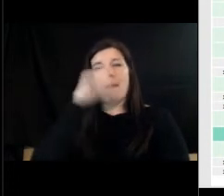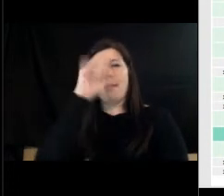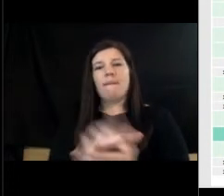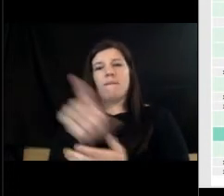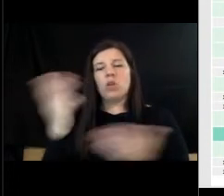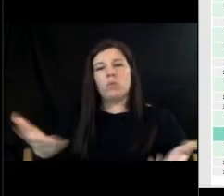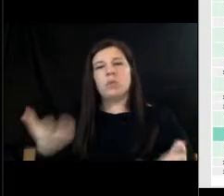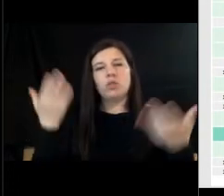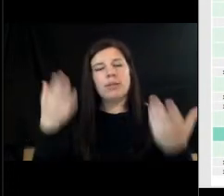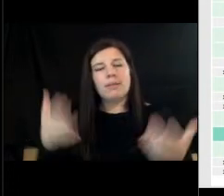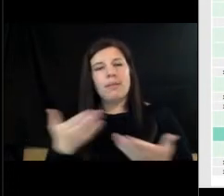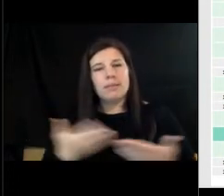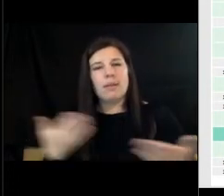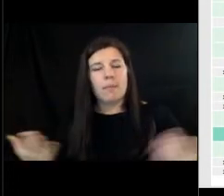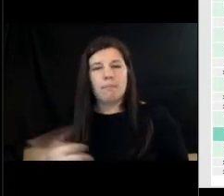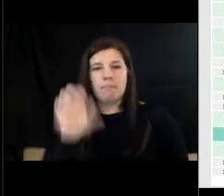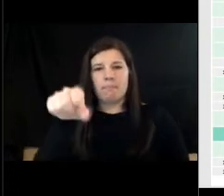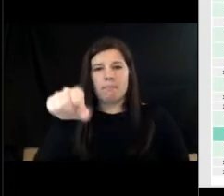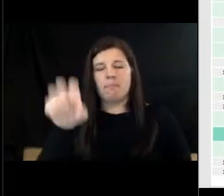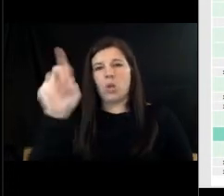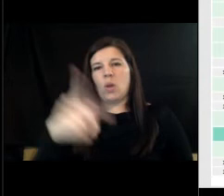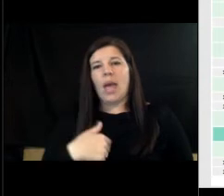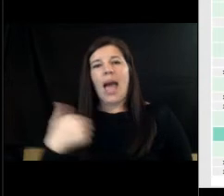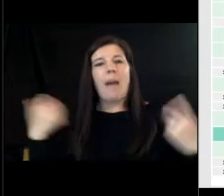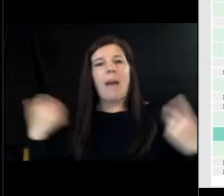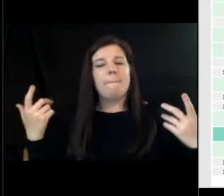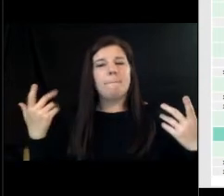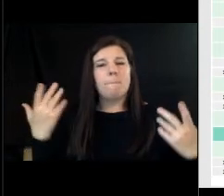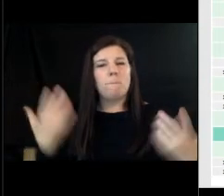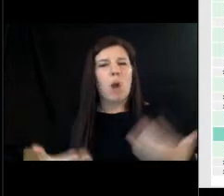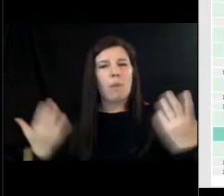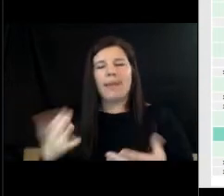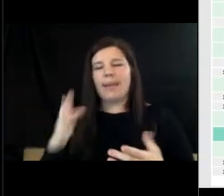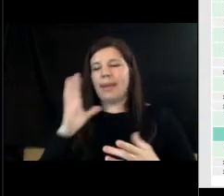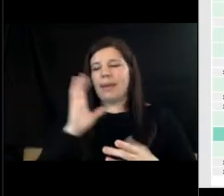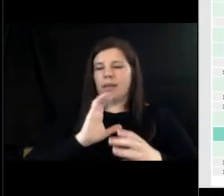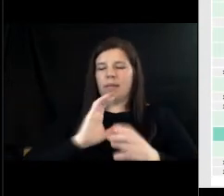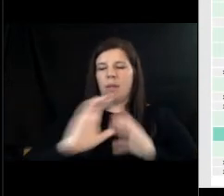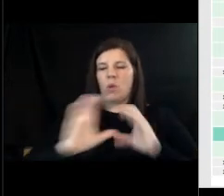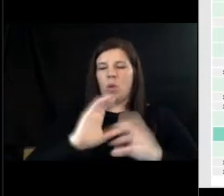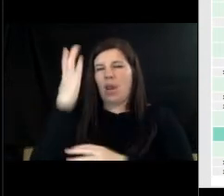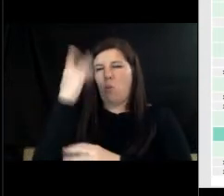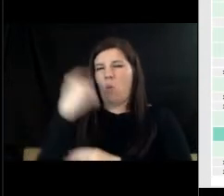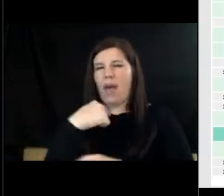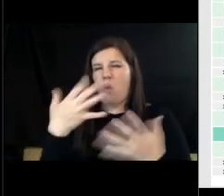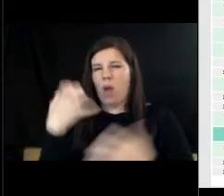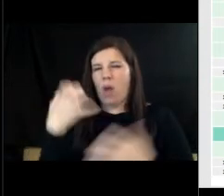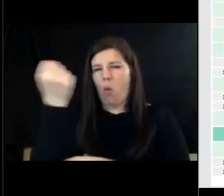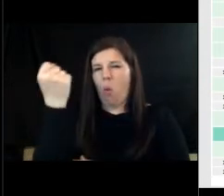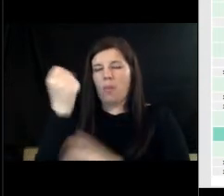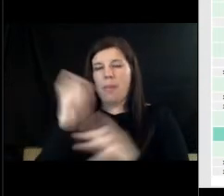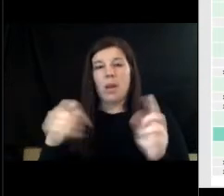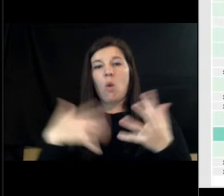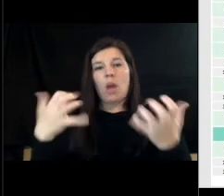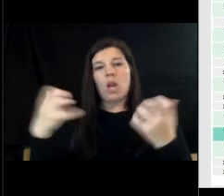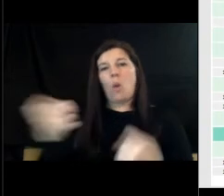so um i i i probably miscommunicated why i wanted to table this but i want to go back and